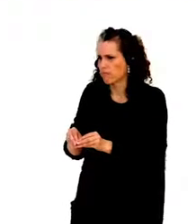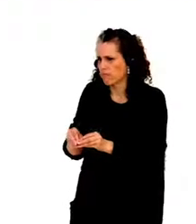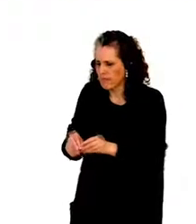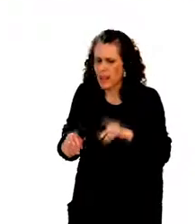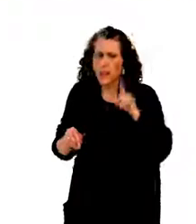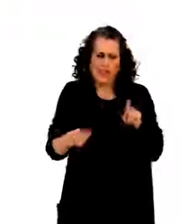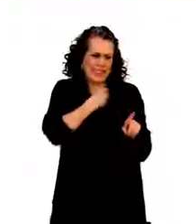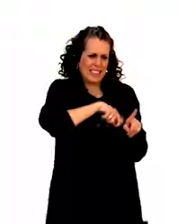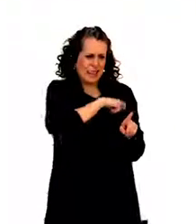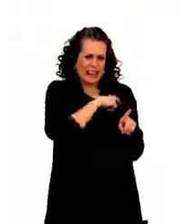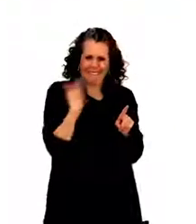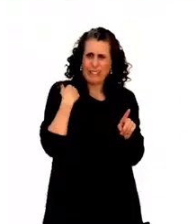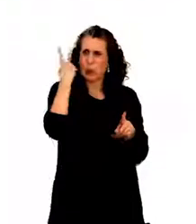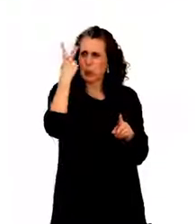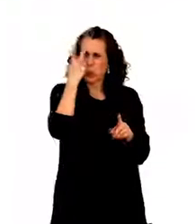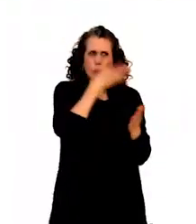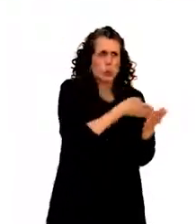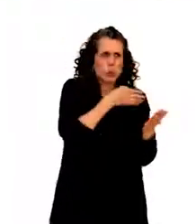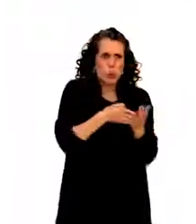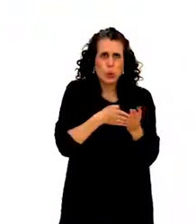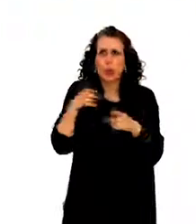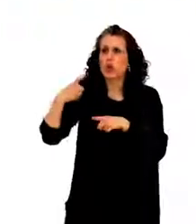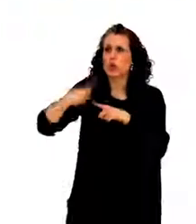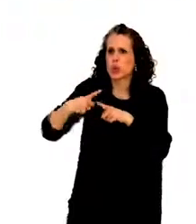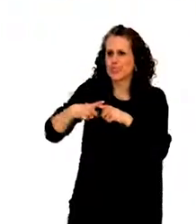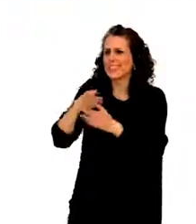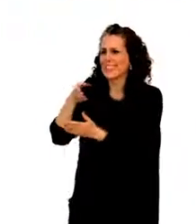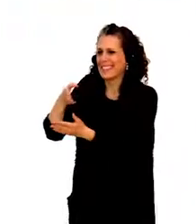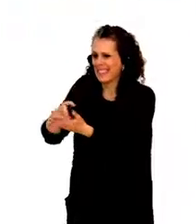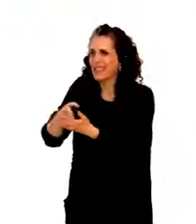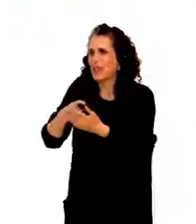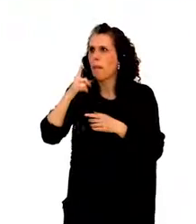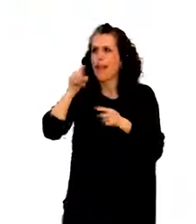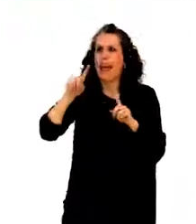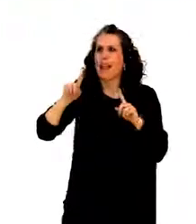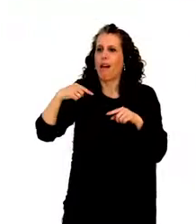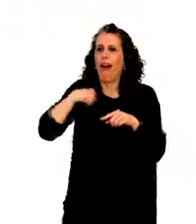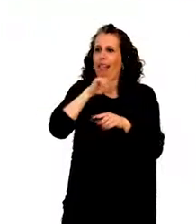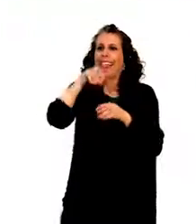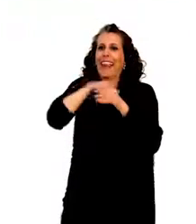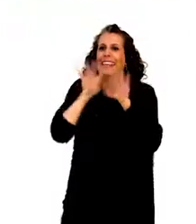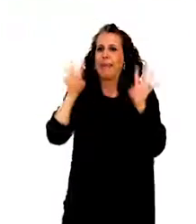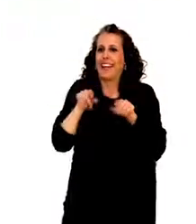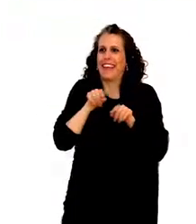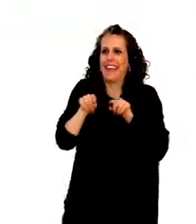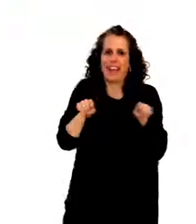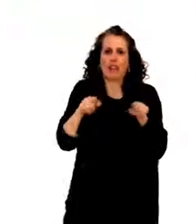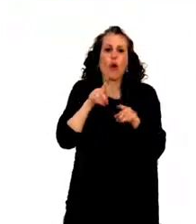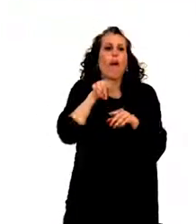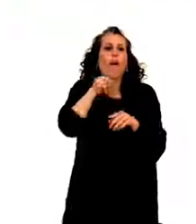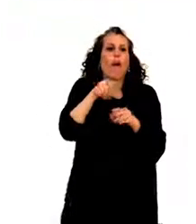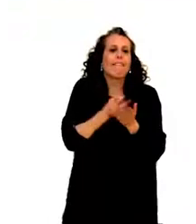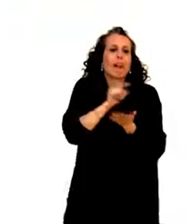Spain and one against Greece, but those happened after my time in committee, so I don't really know all the details.